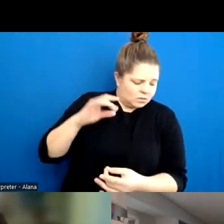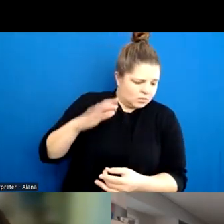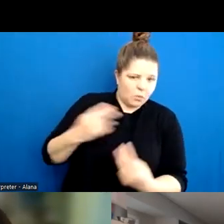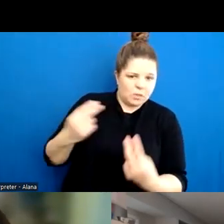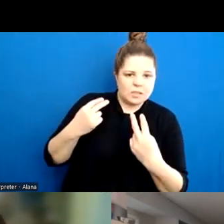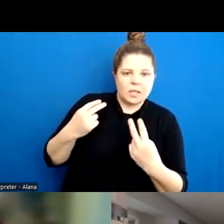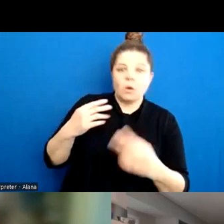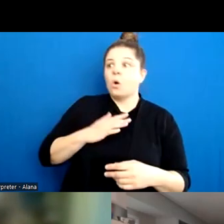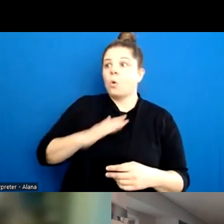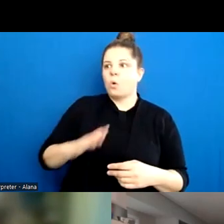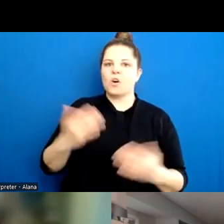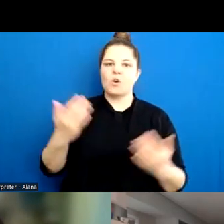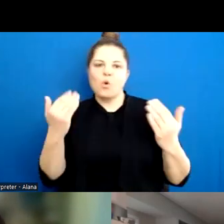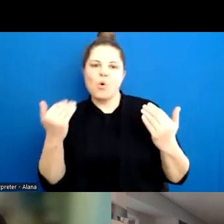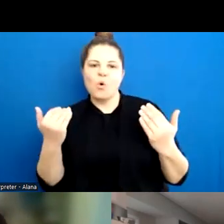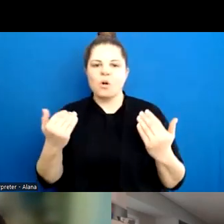or to be cool.